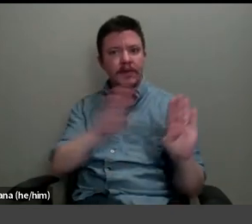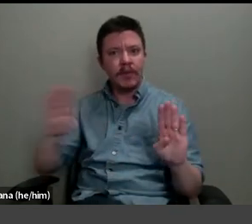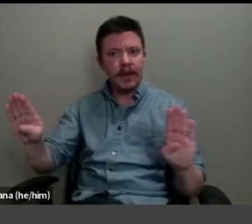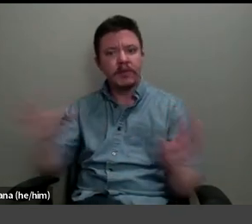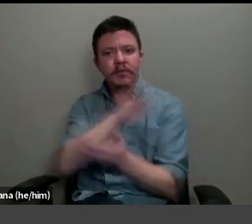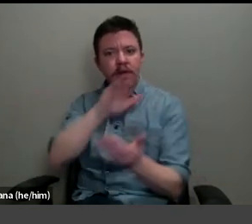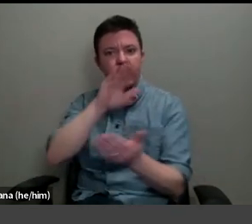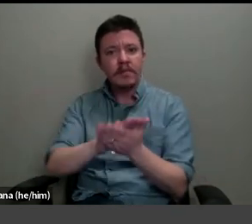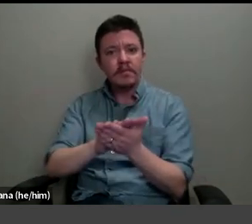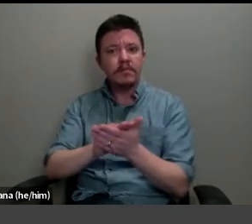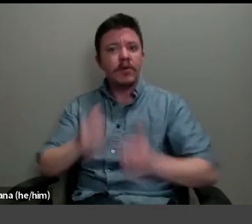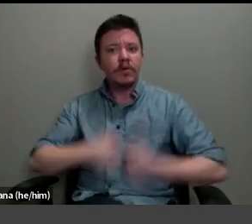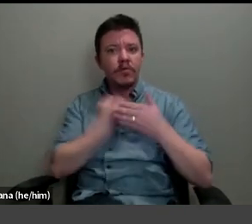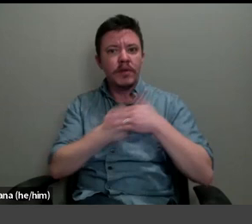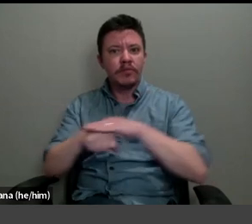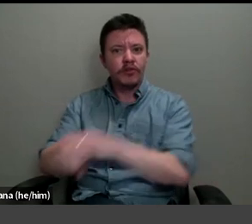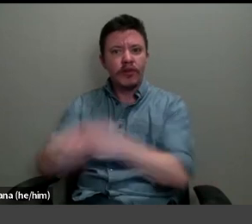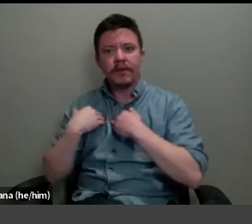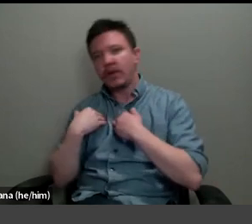woman's procreative duty.